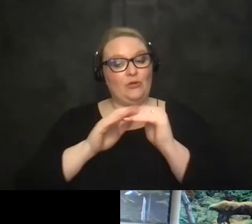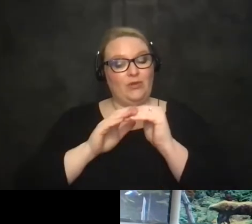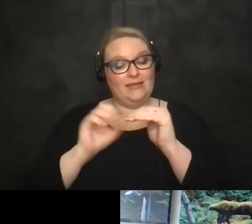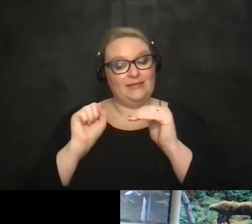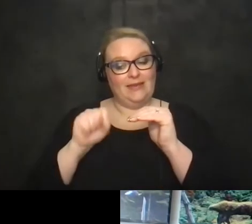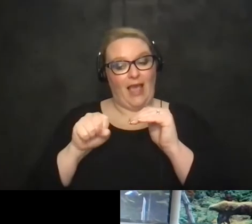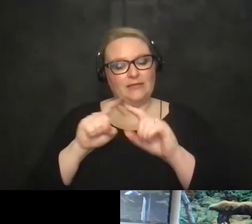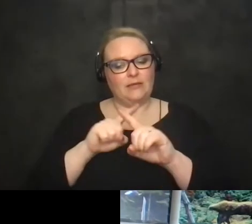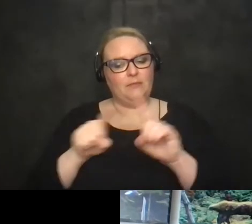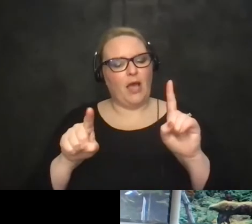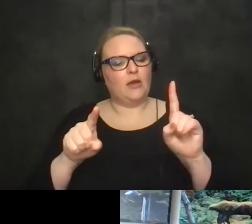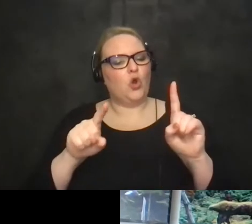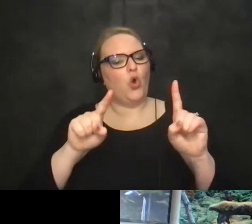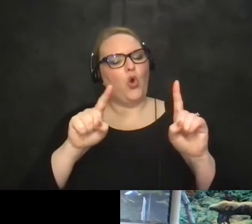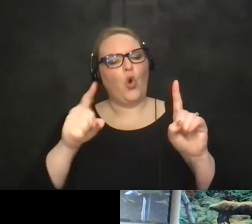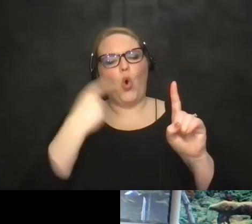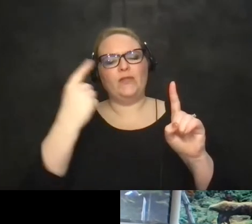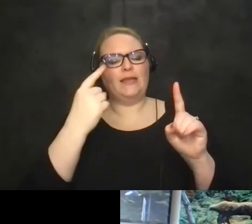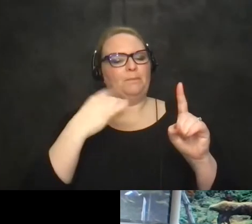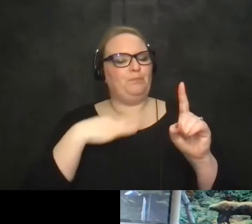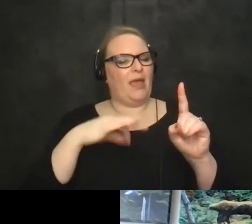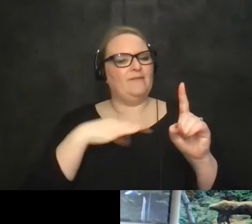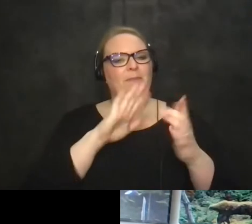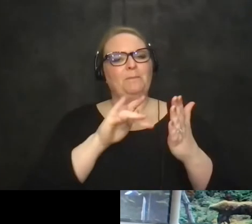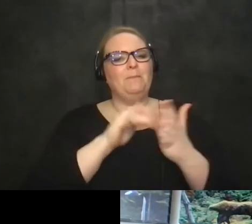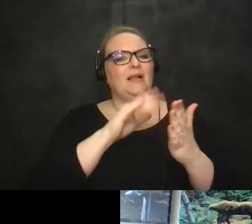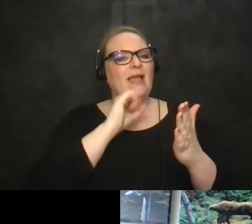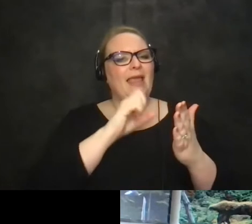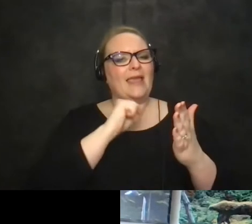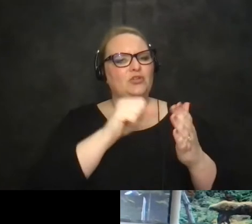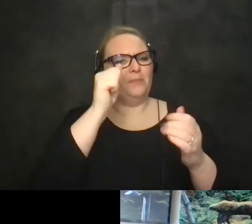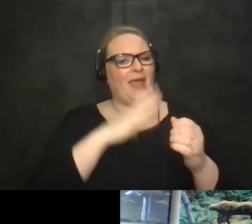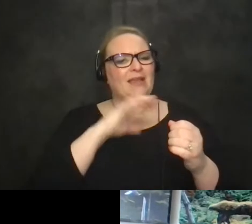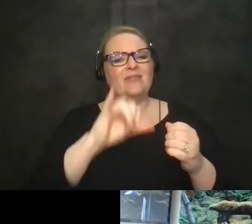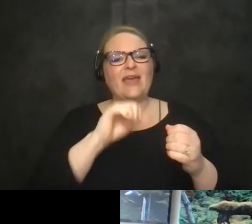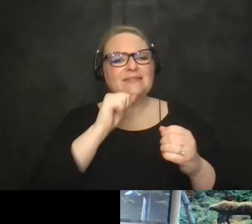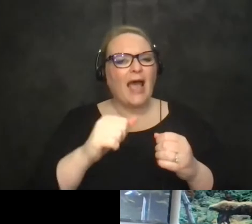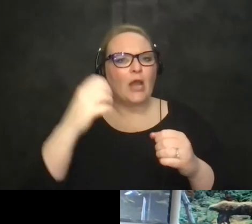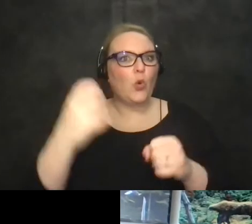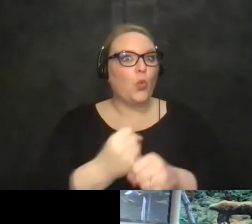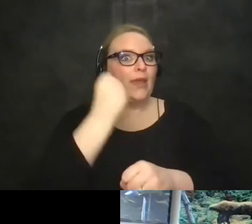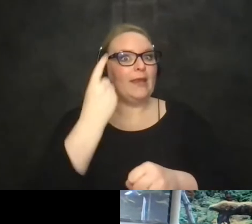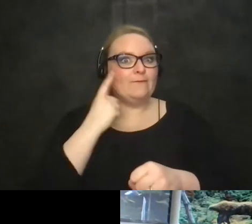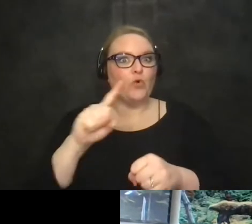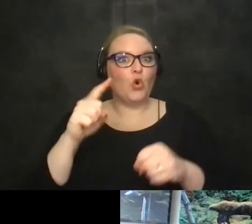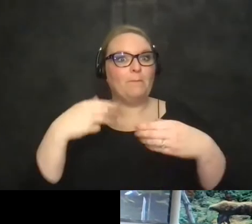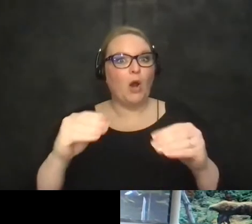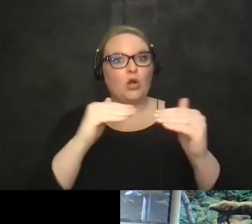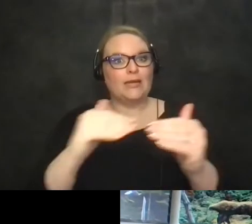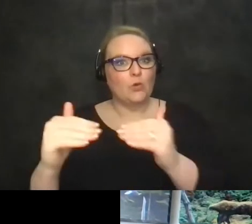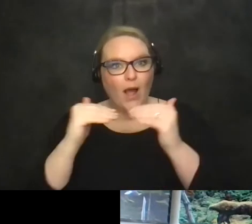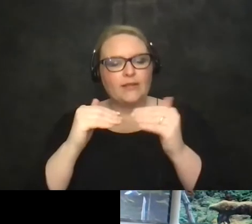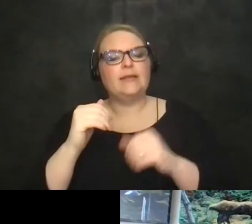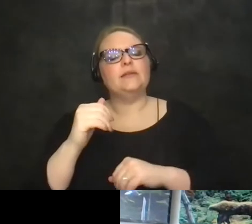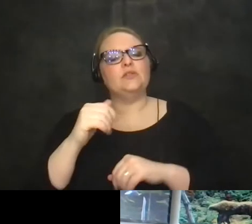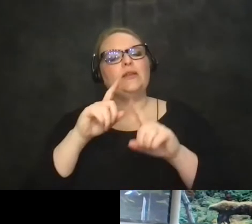you know it's only benefiting middle-aged men we wouldn't really celebrate that as a win for labor market equality right so depending on how you you